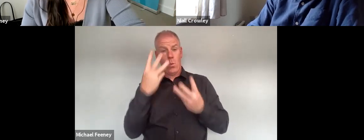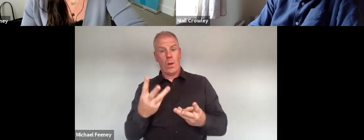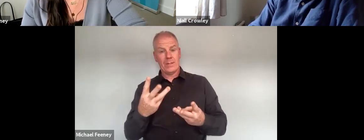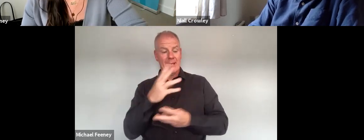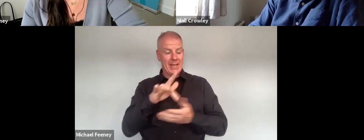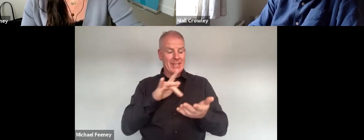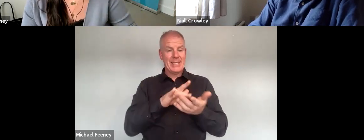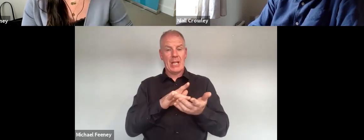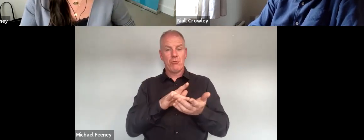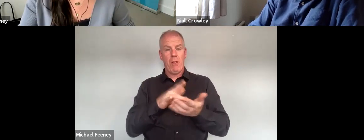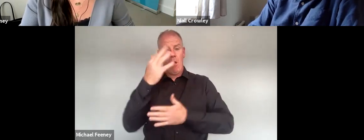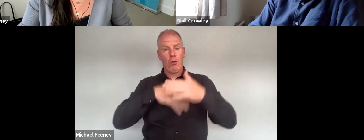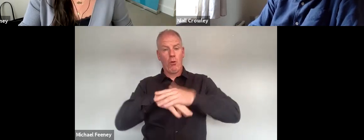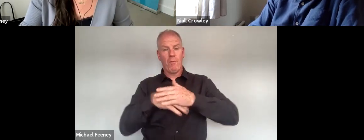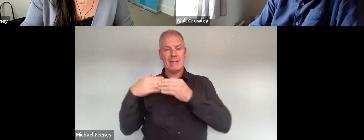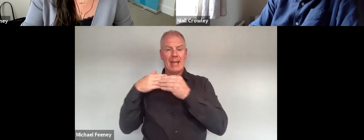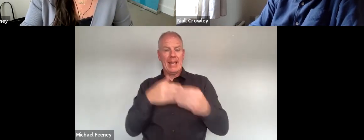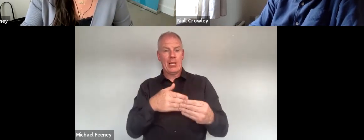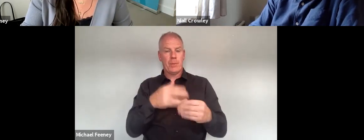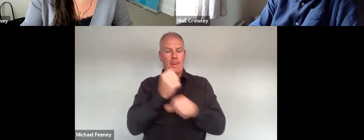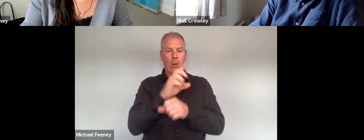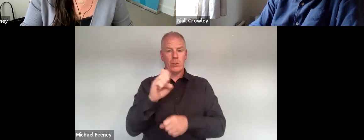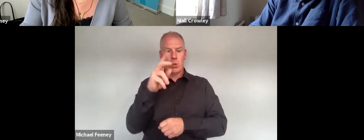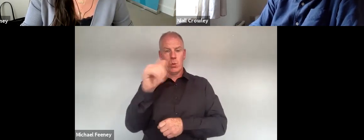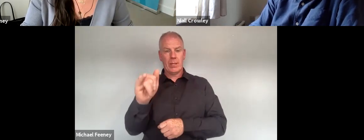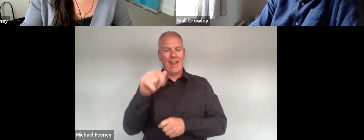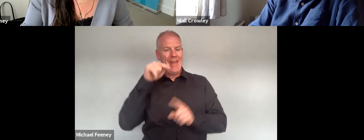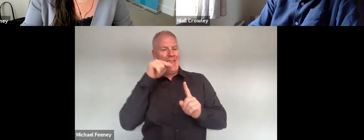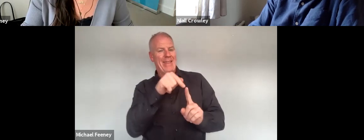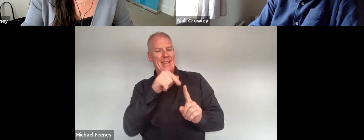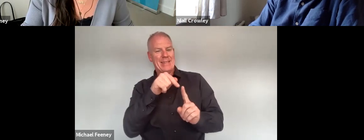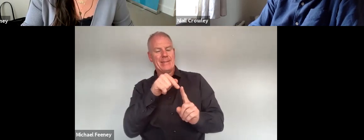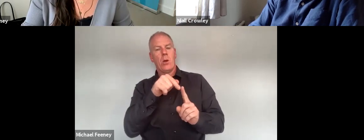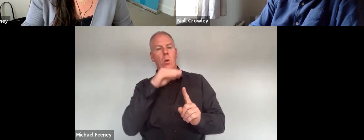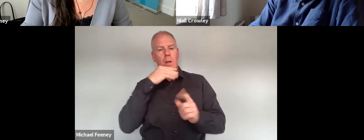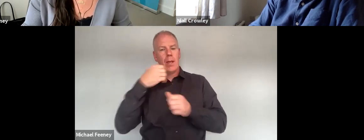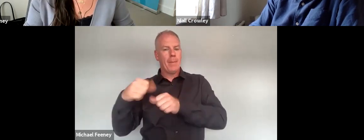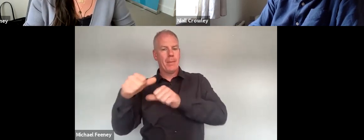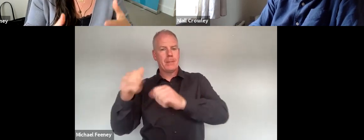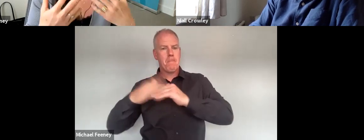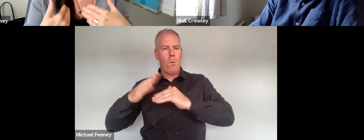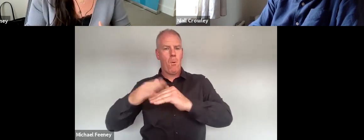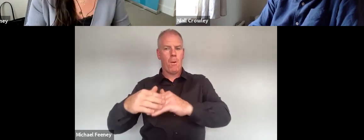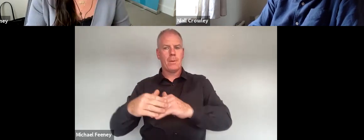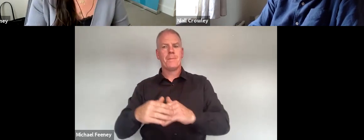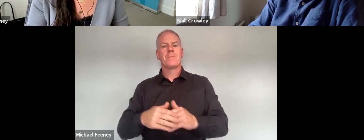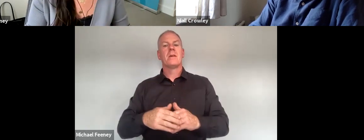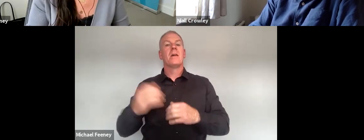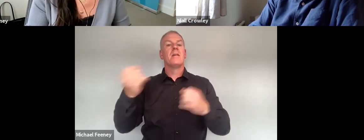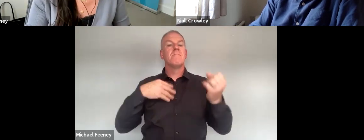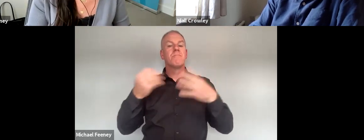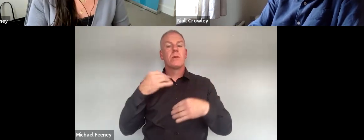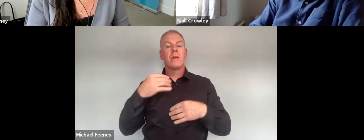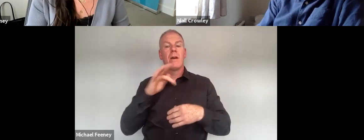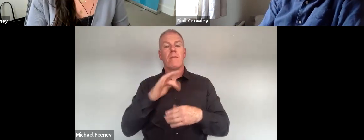central government ownership and leadership of the duty and we think that this would really greatly facilitate the implementation so what we hear back from public